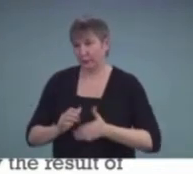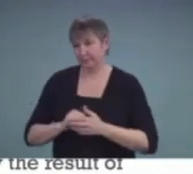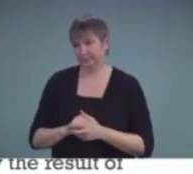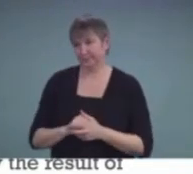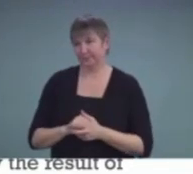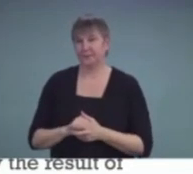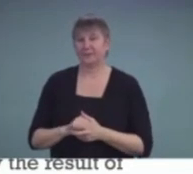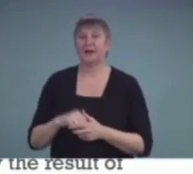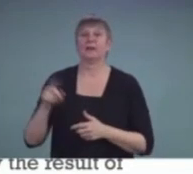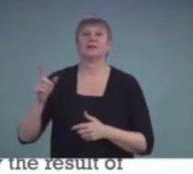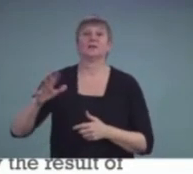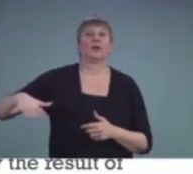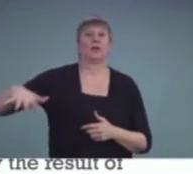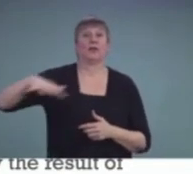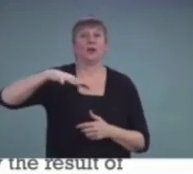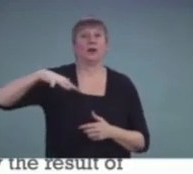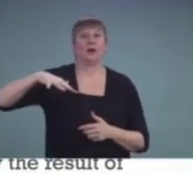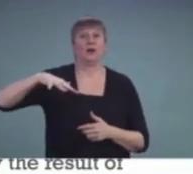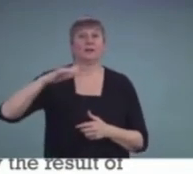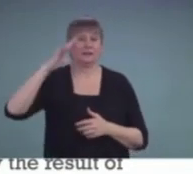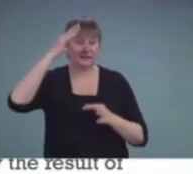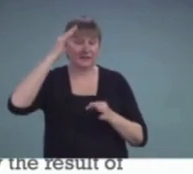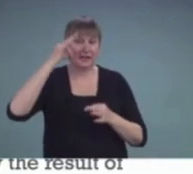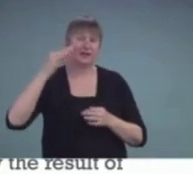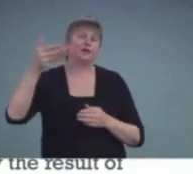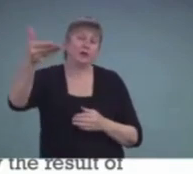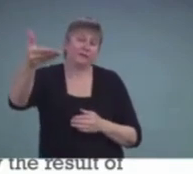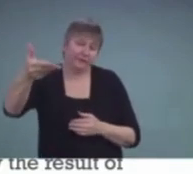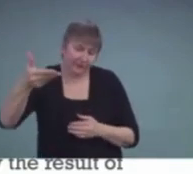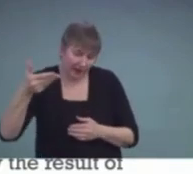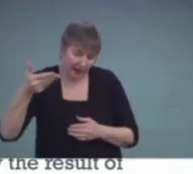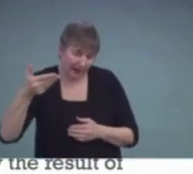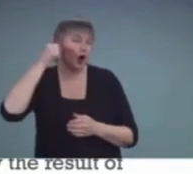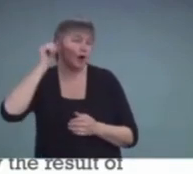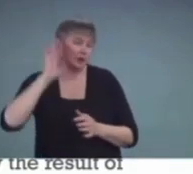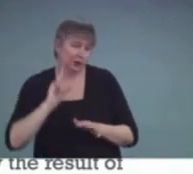the district decided to invite the educational audiologist to attend.